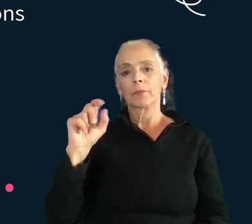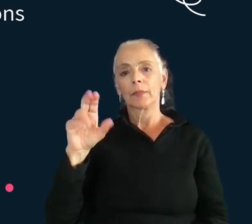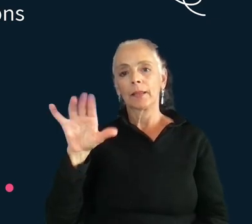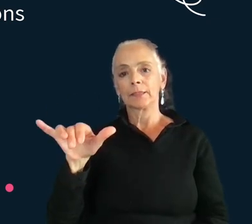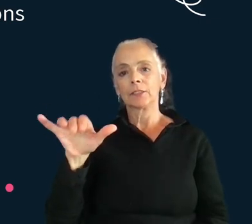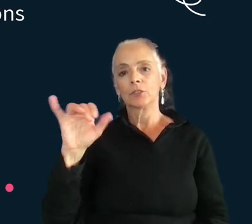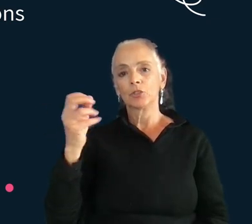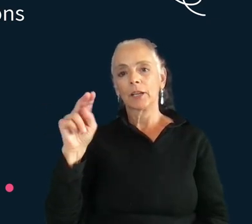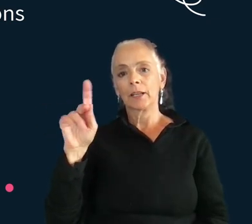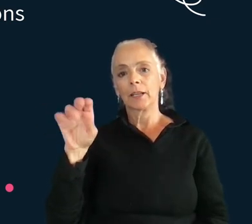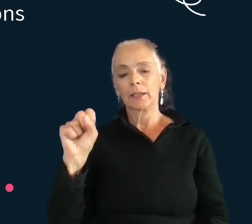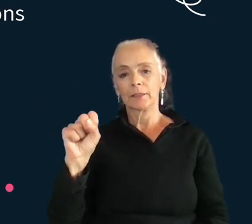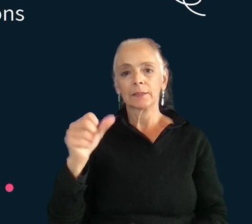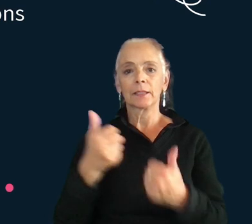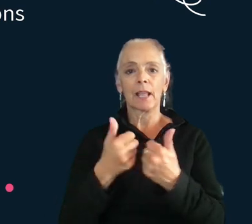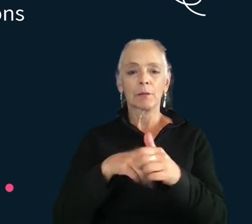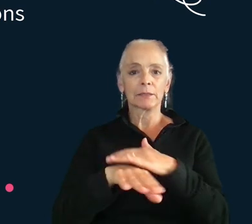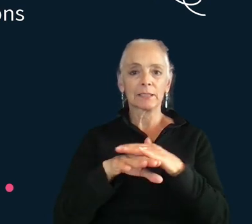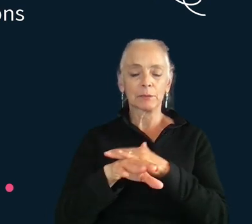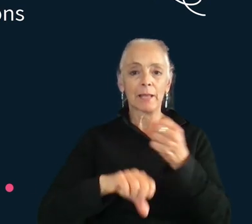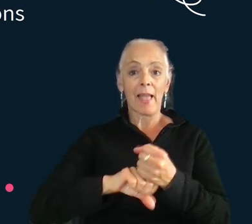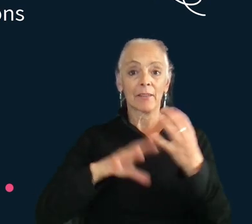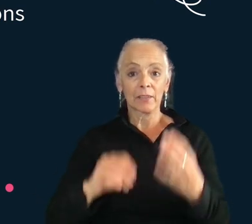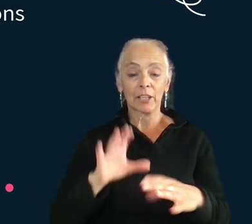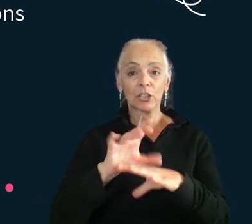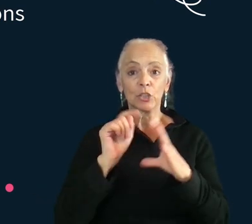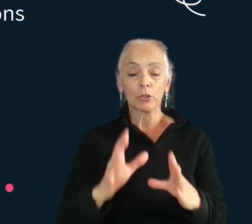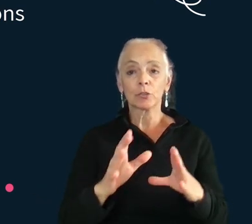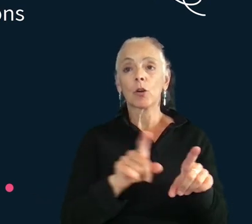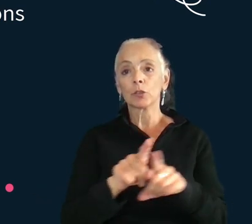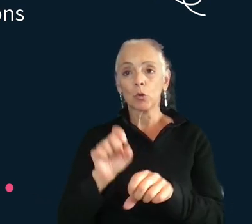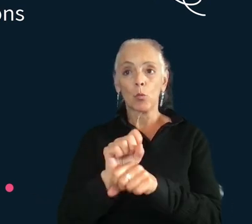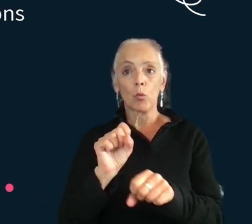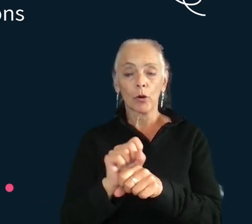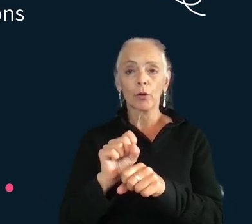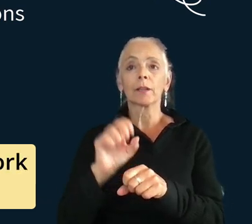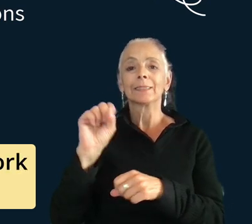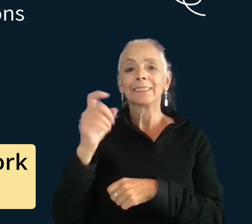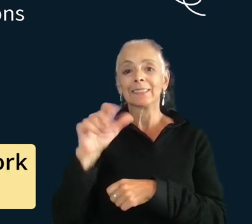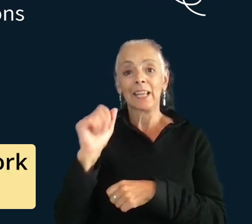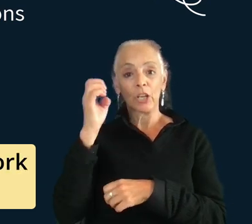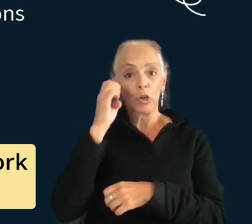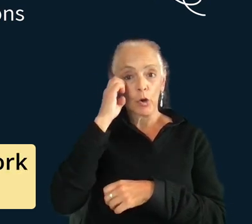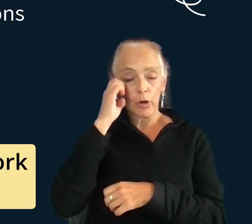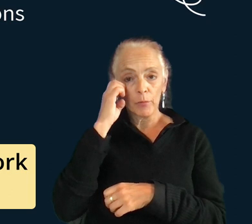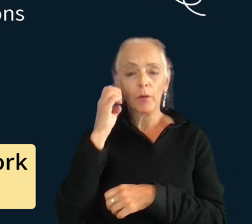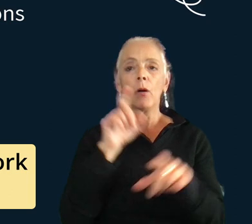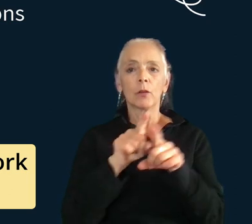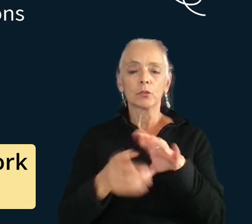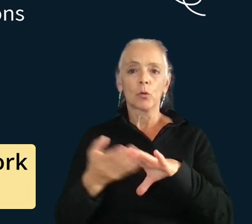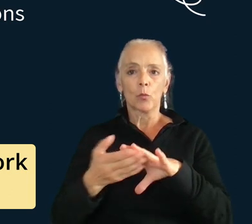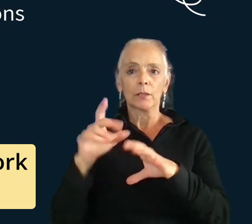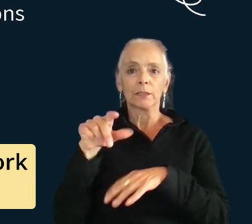Accessibility Advocate and Consultant, by day I'm a Data Goblin Commercial Analysis at Seeker Europe where I also run the Disability